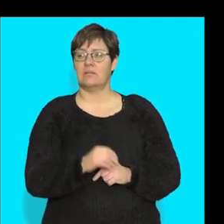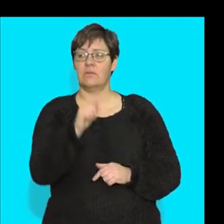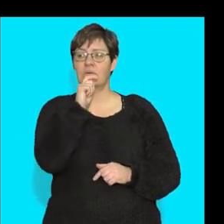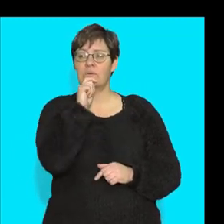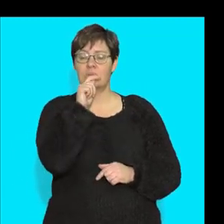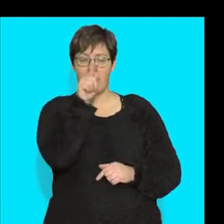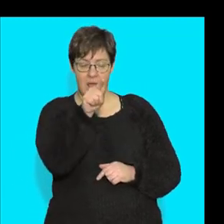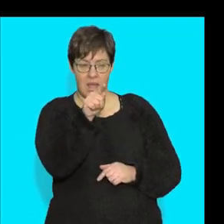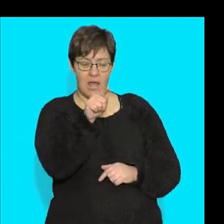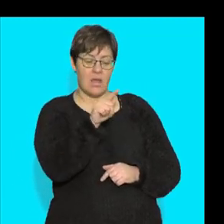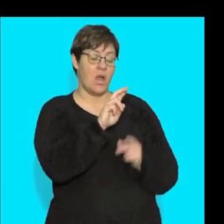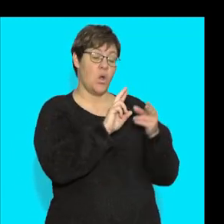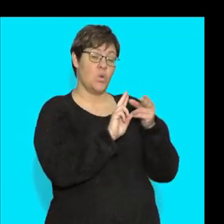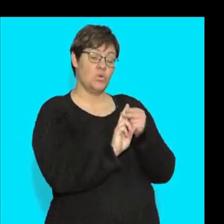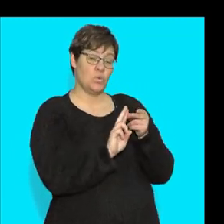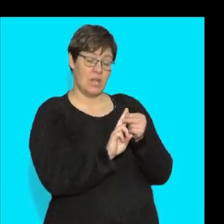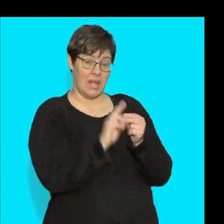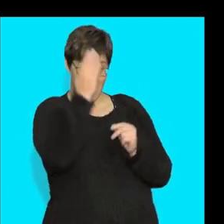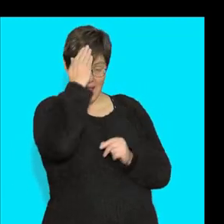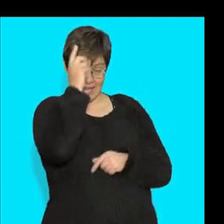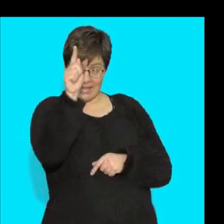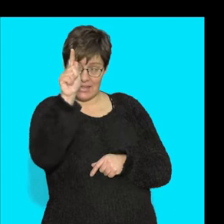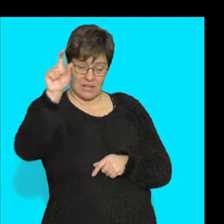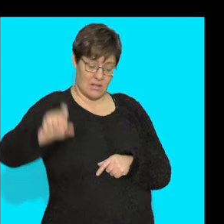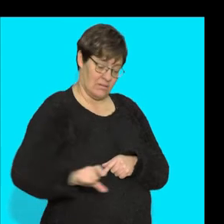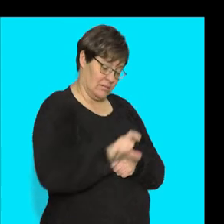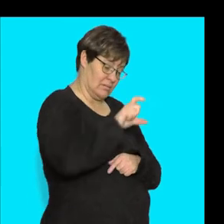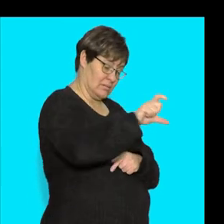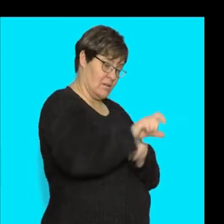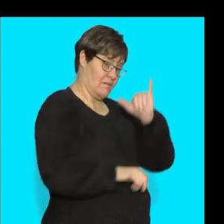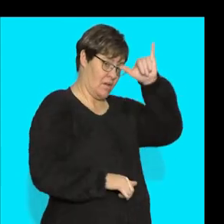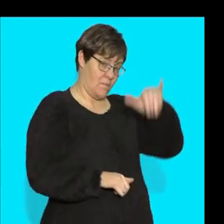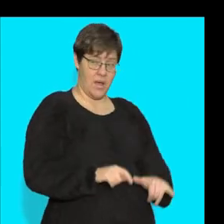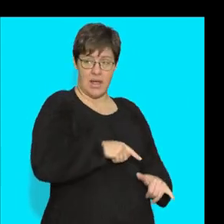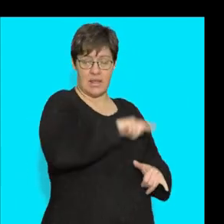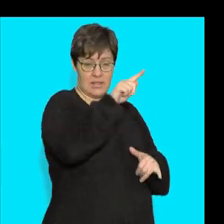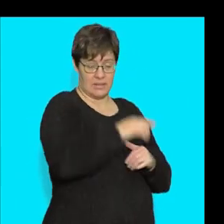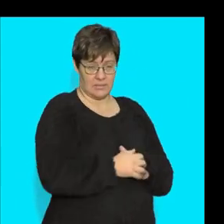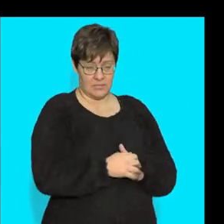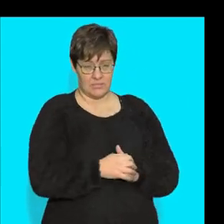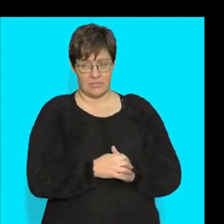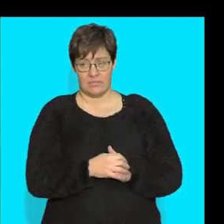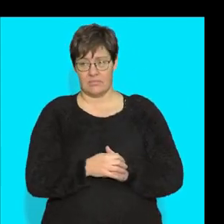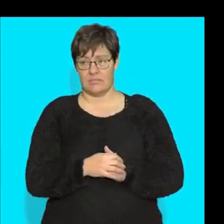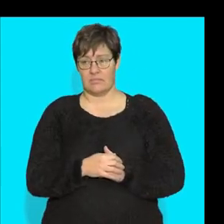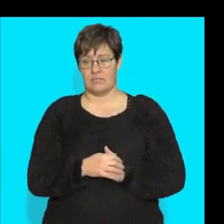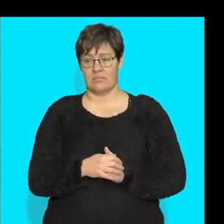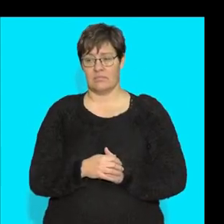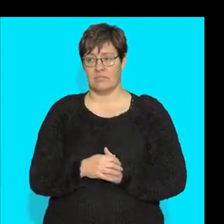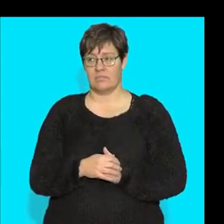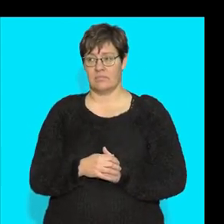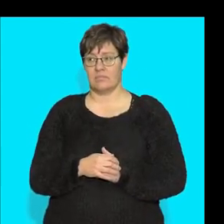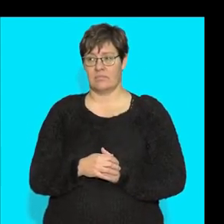going to take this heading and I'm going to put it over here. Units